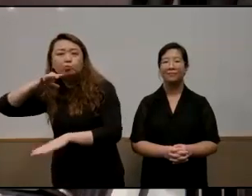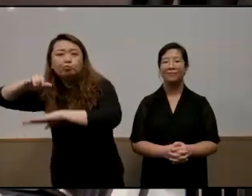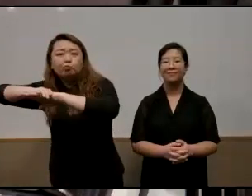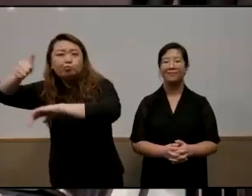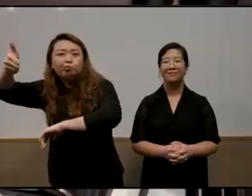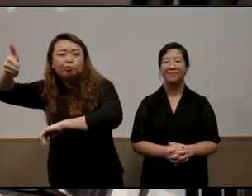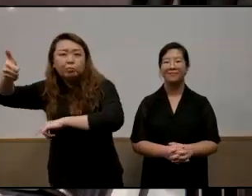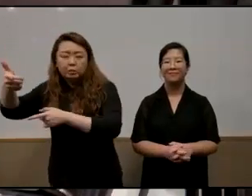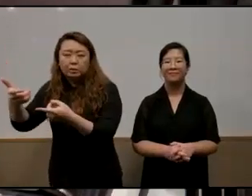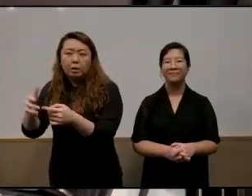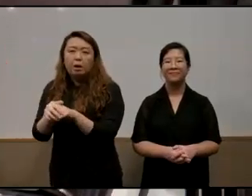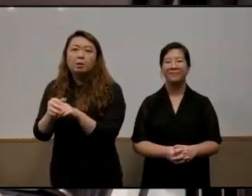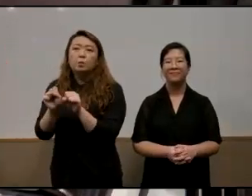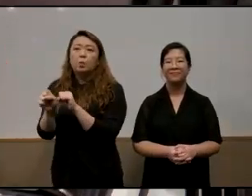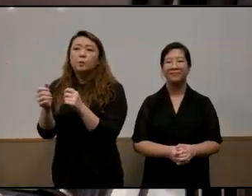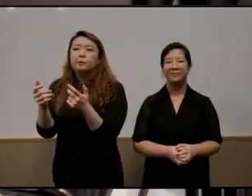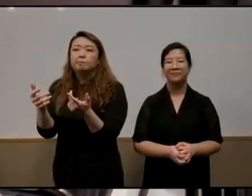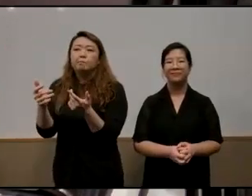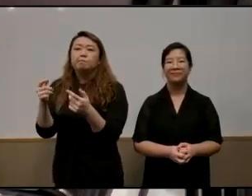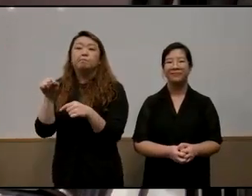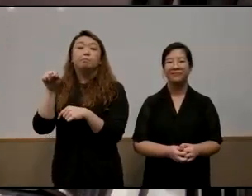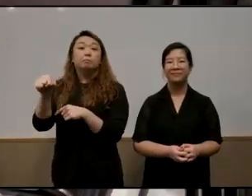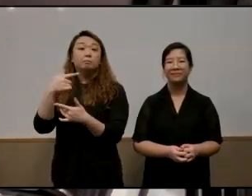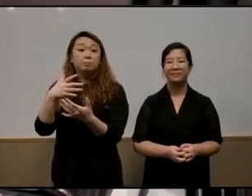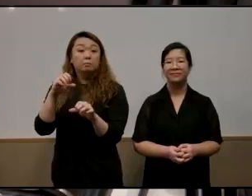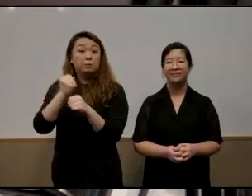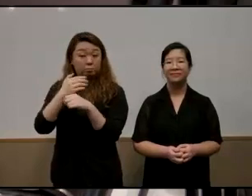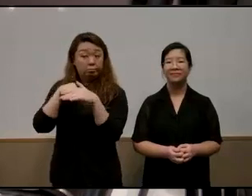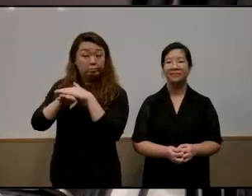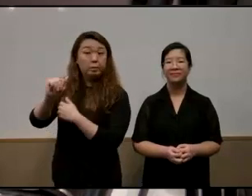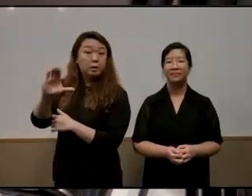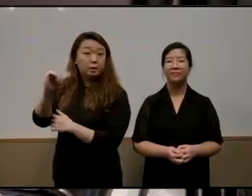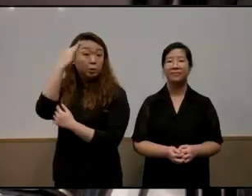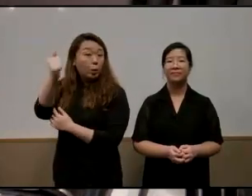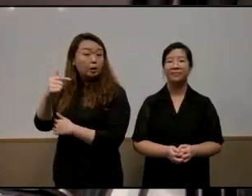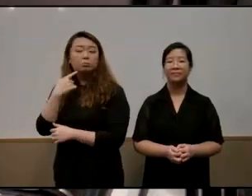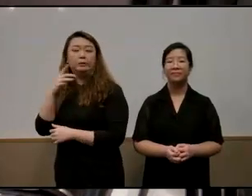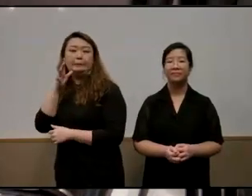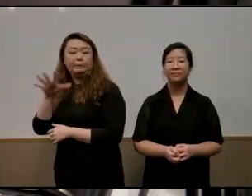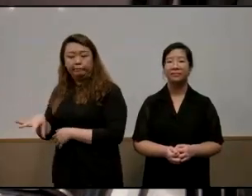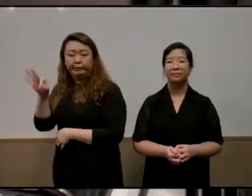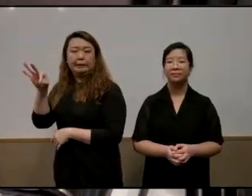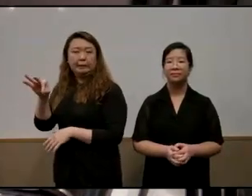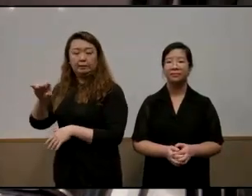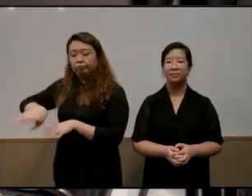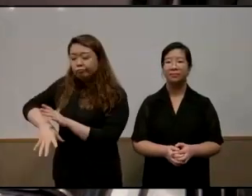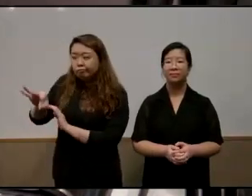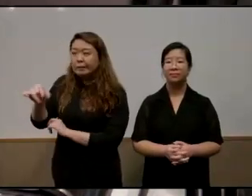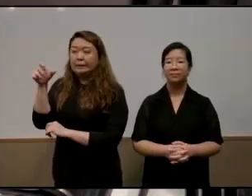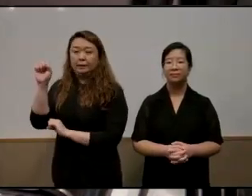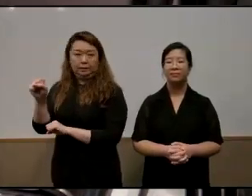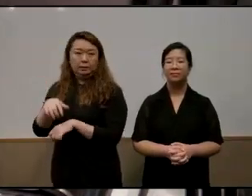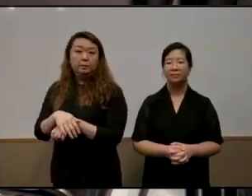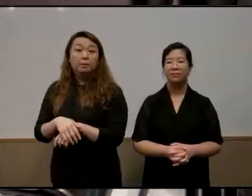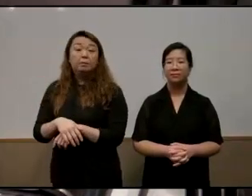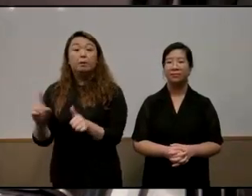right um so he he made it to acs because his mom picked out his name in in the ballot and he